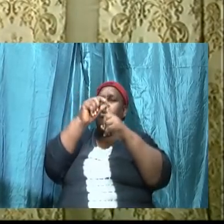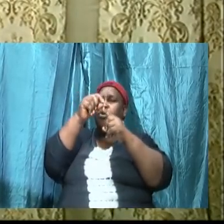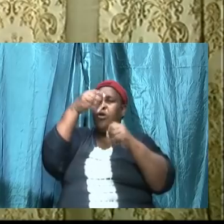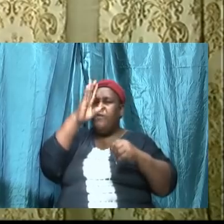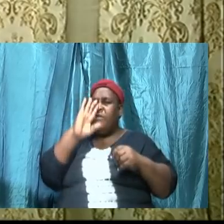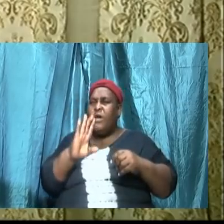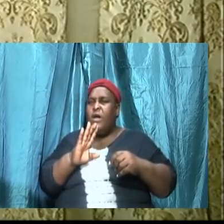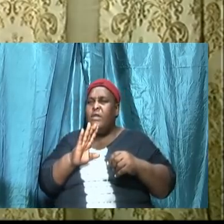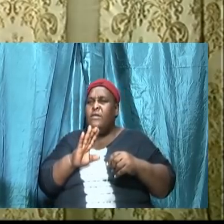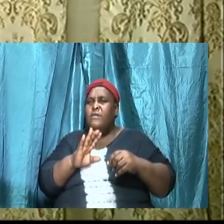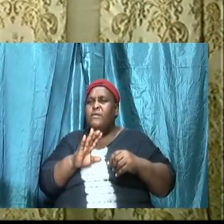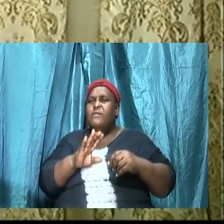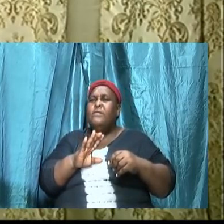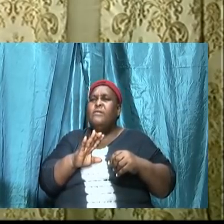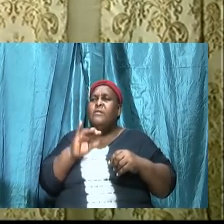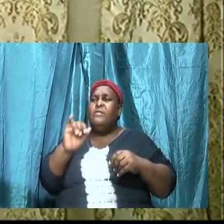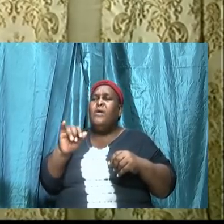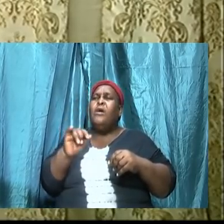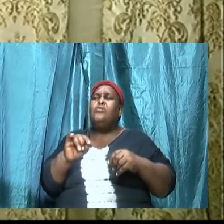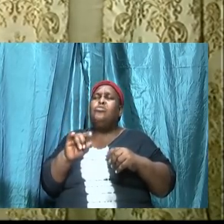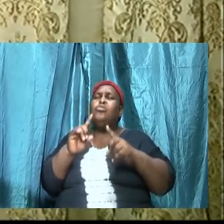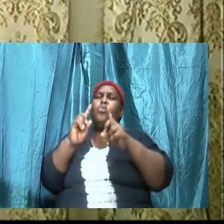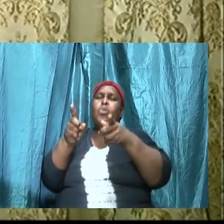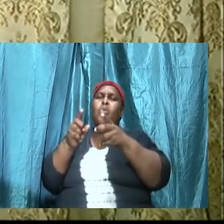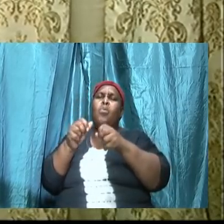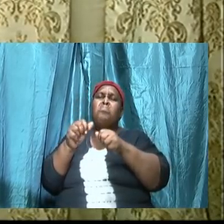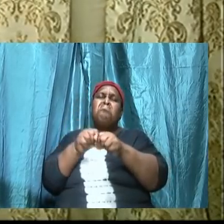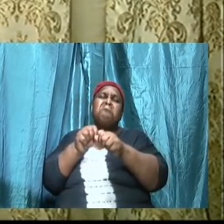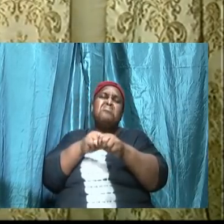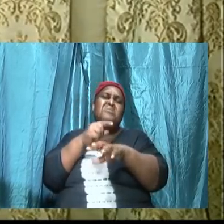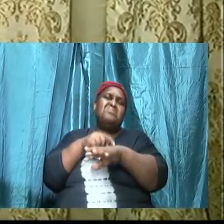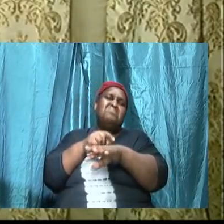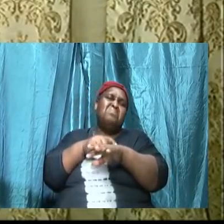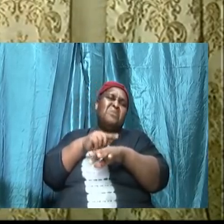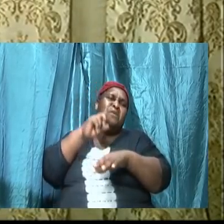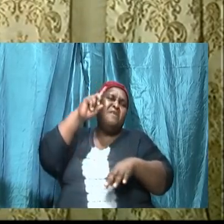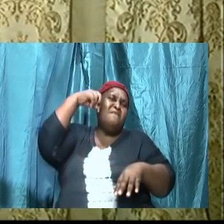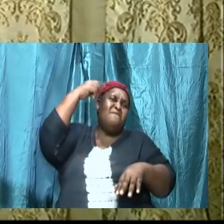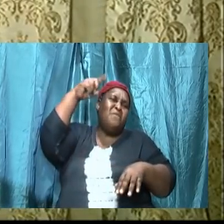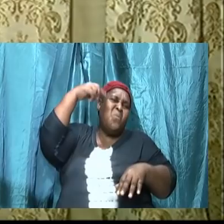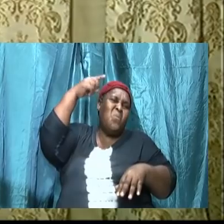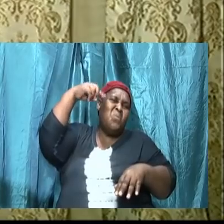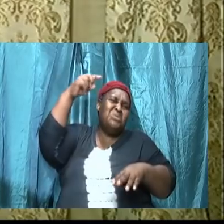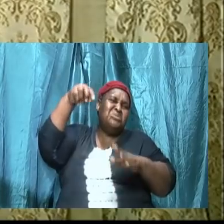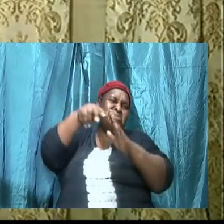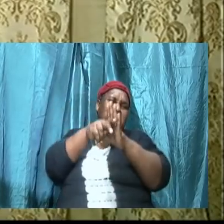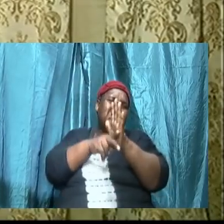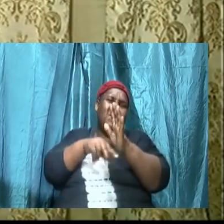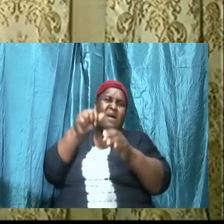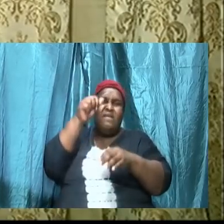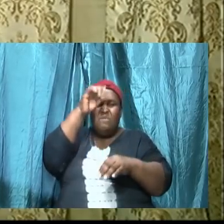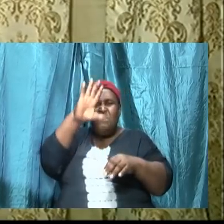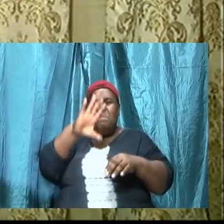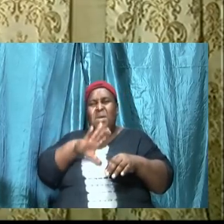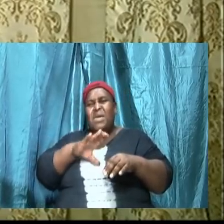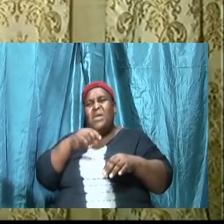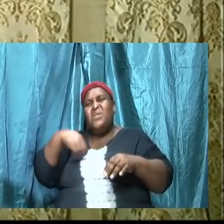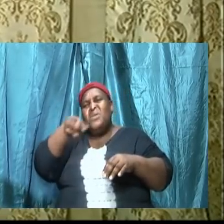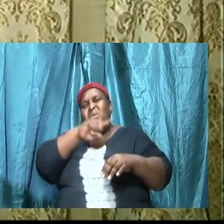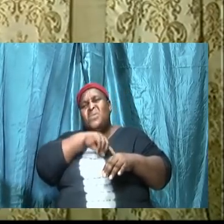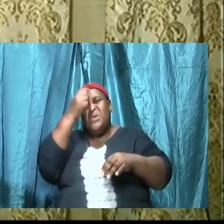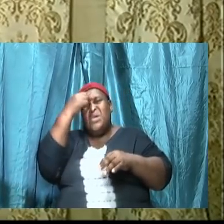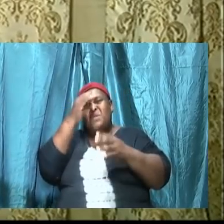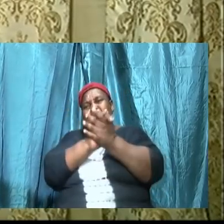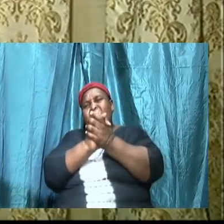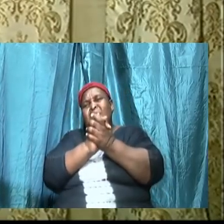saying every time. The folly of men is that we believe that we